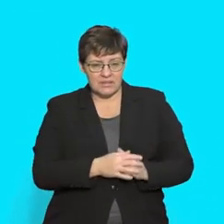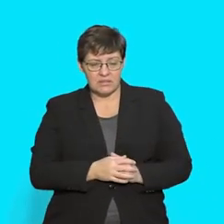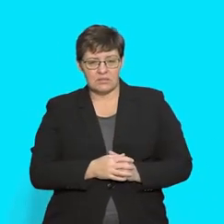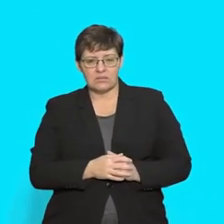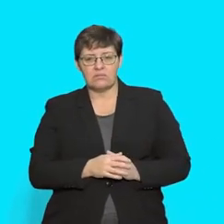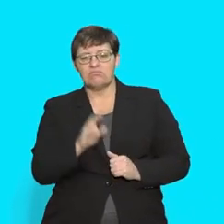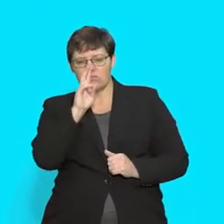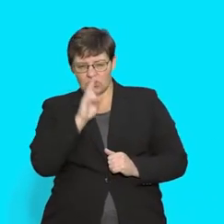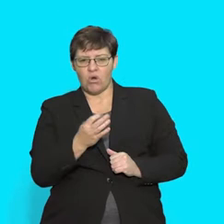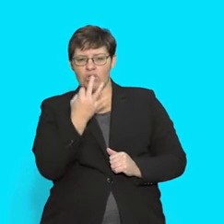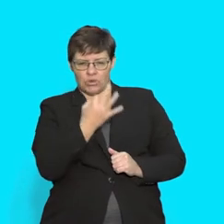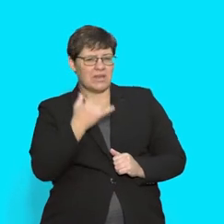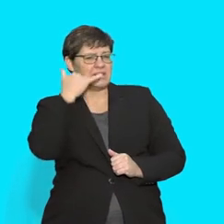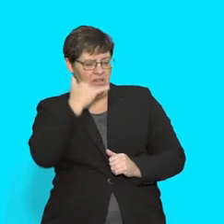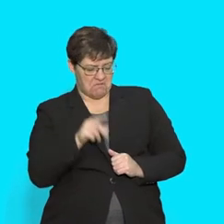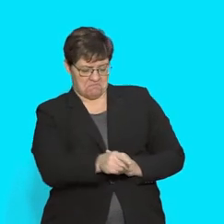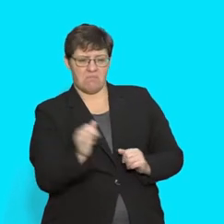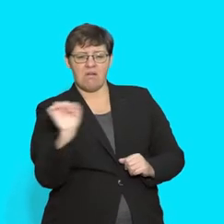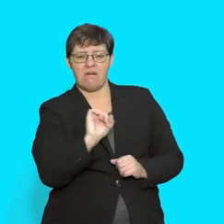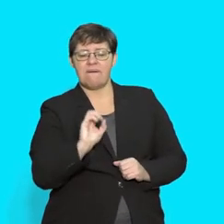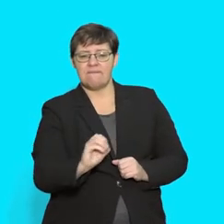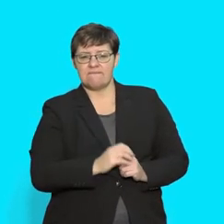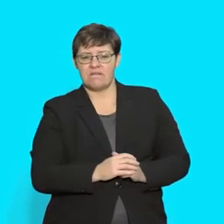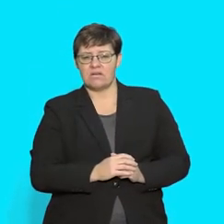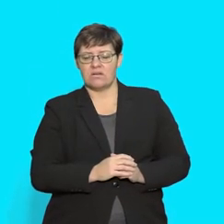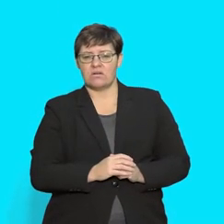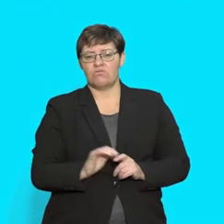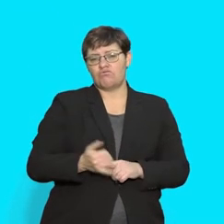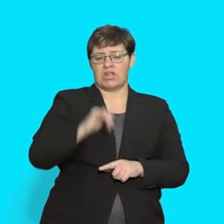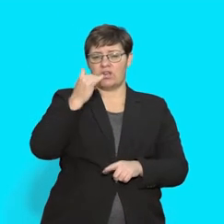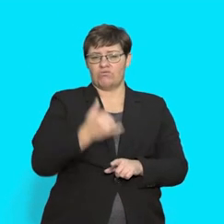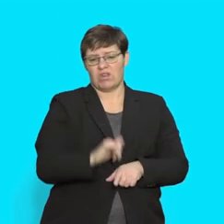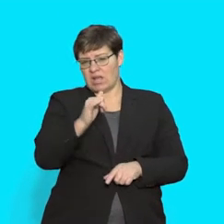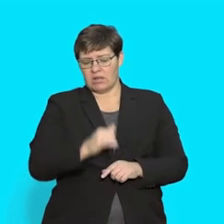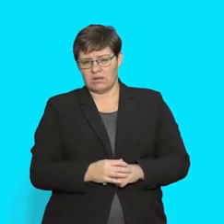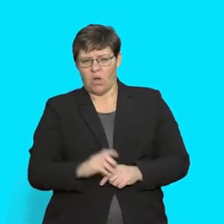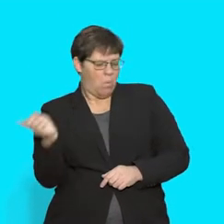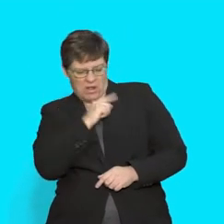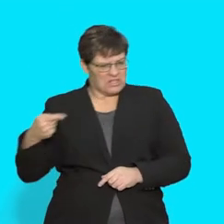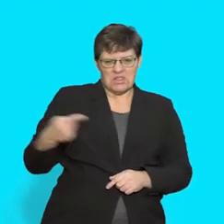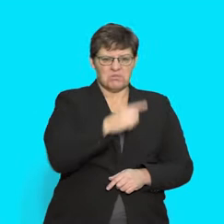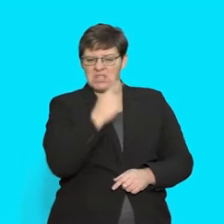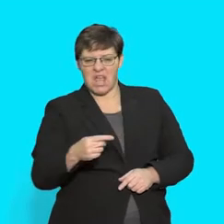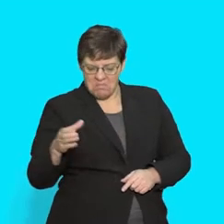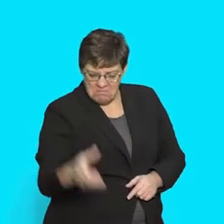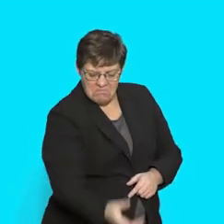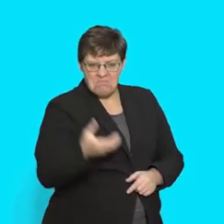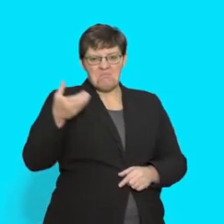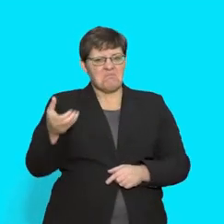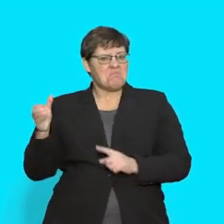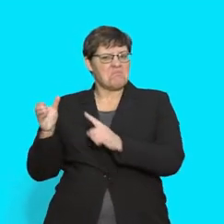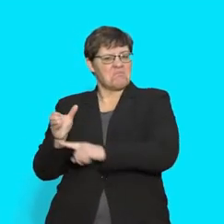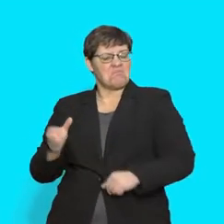immediately saw three cell phones in his car. Ring, ring! What's this? she shouted as she picked up the phones.